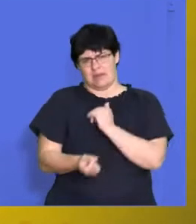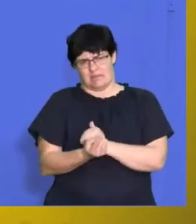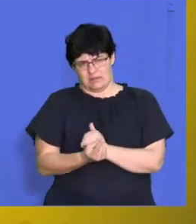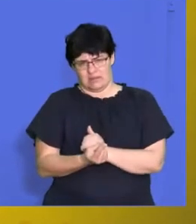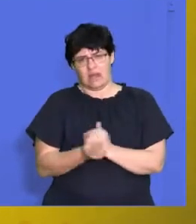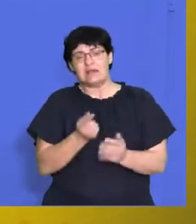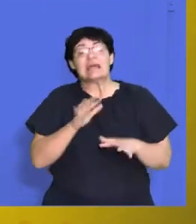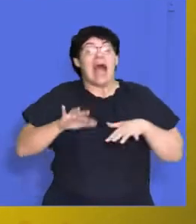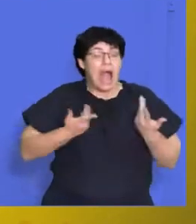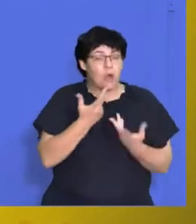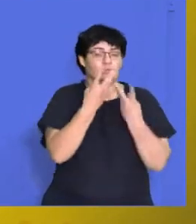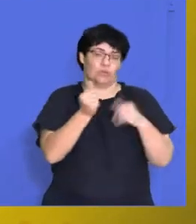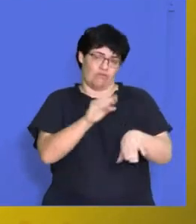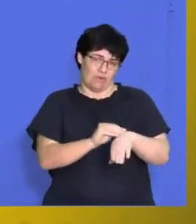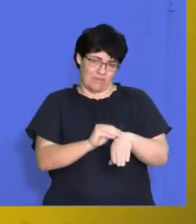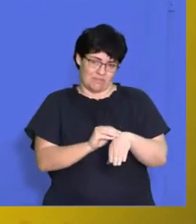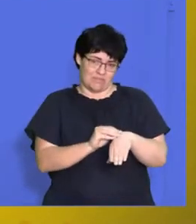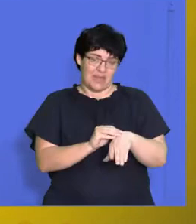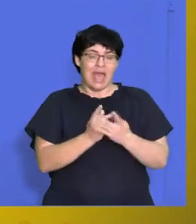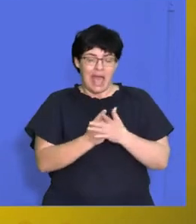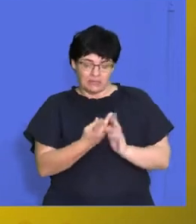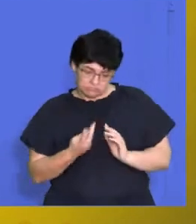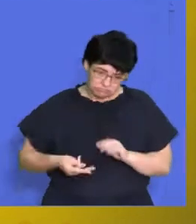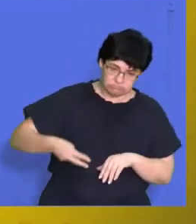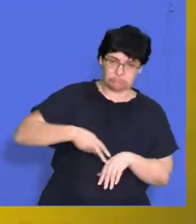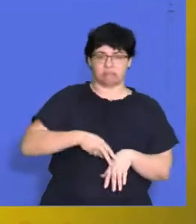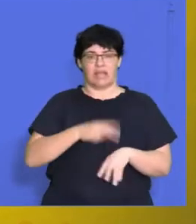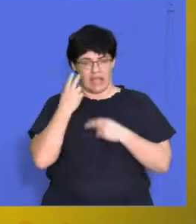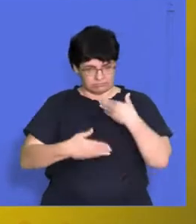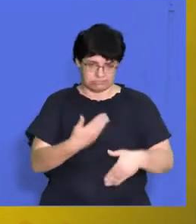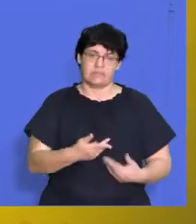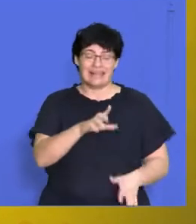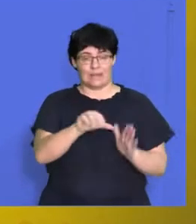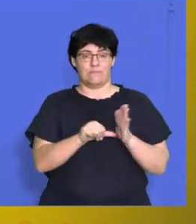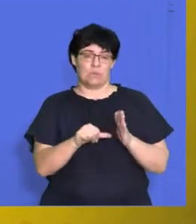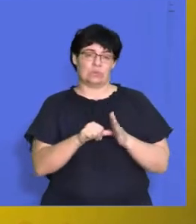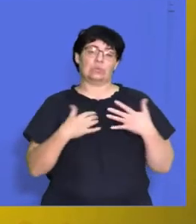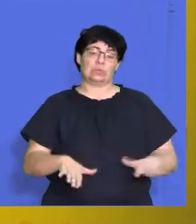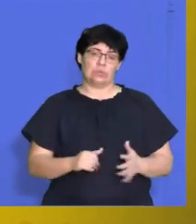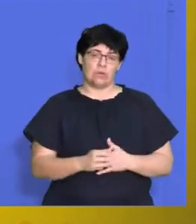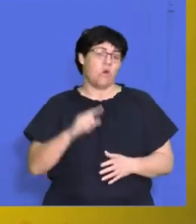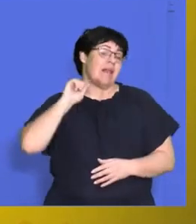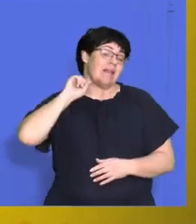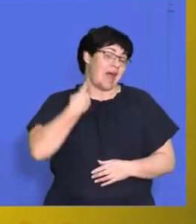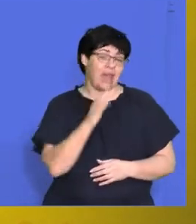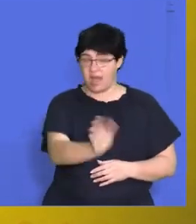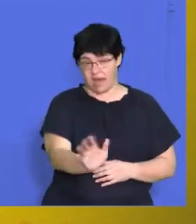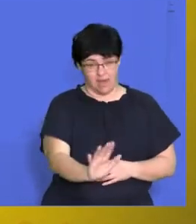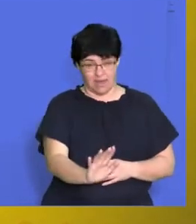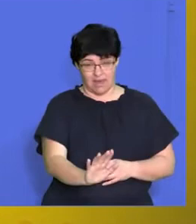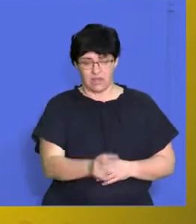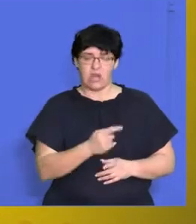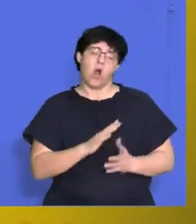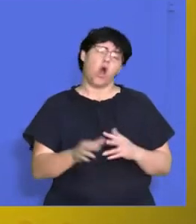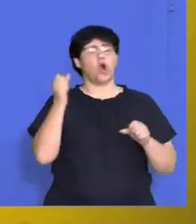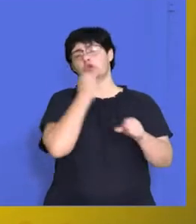with those mistakes and how we bounce back from those mistakes that are vital importance. Do not lie in the interview and admit